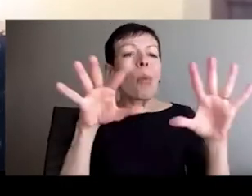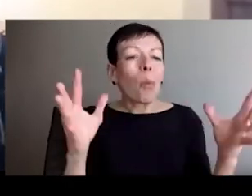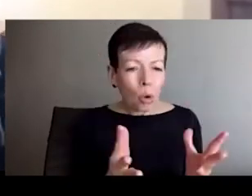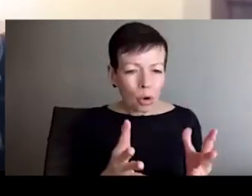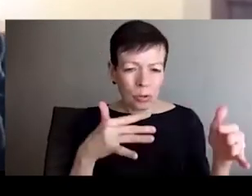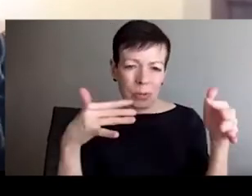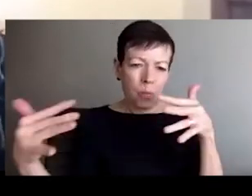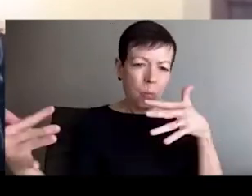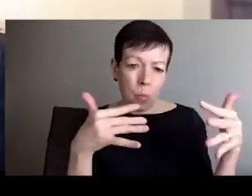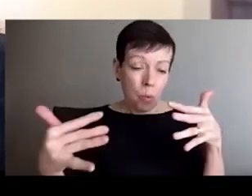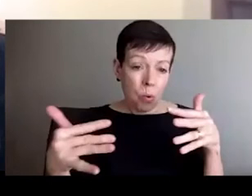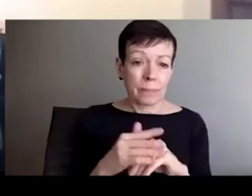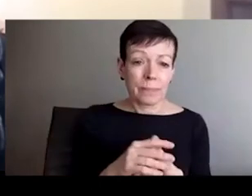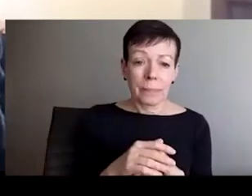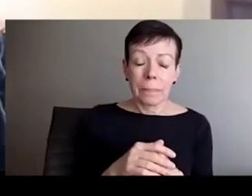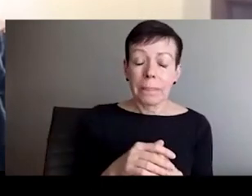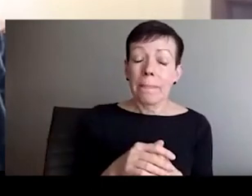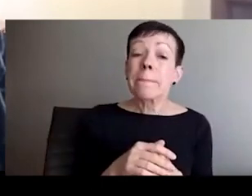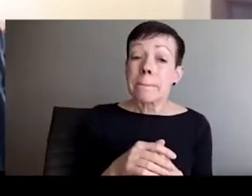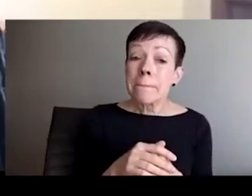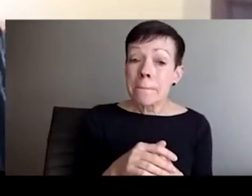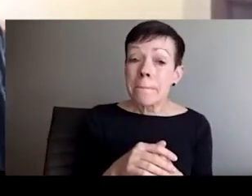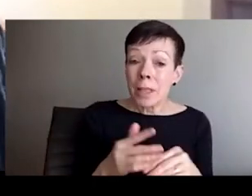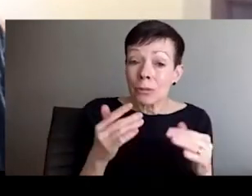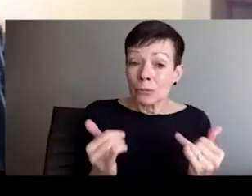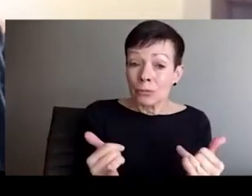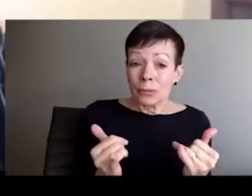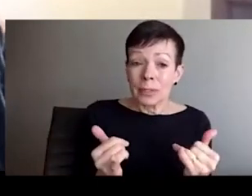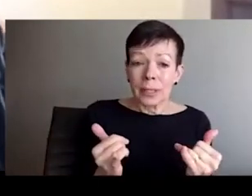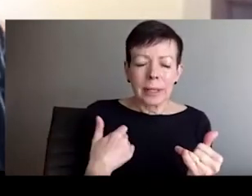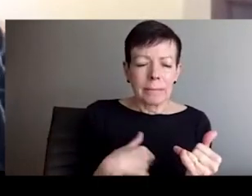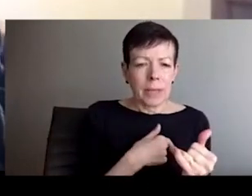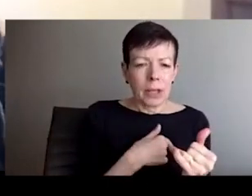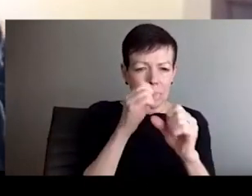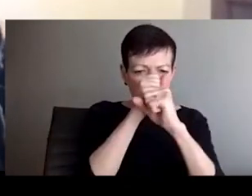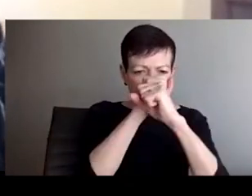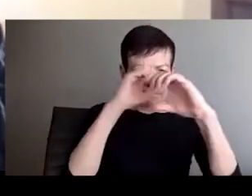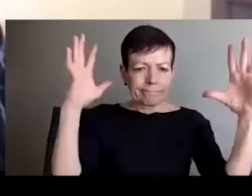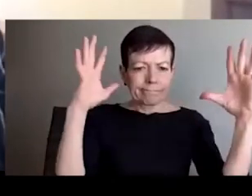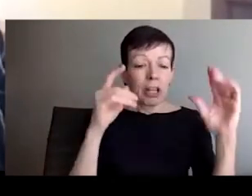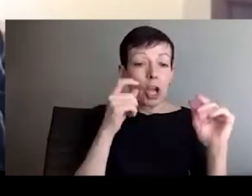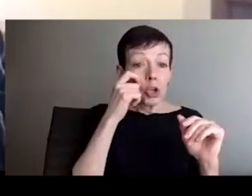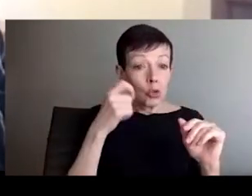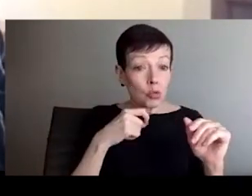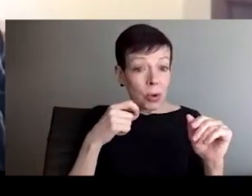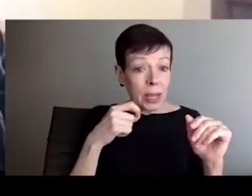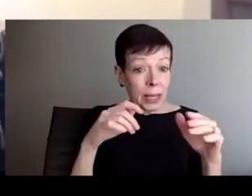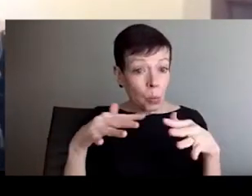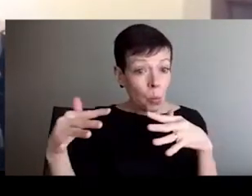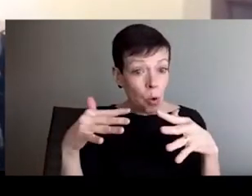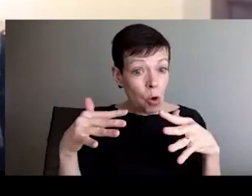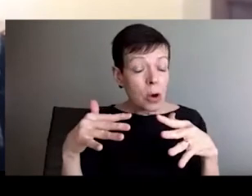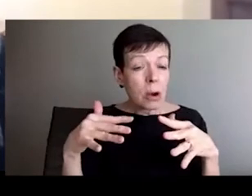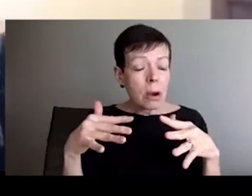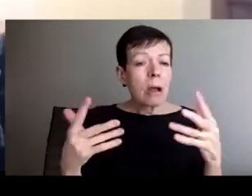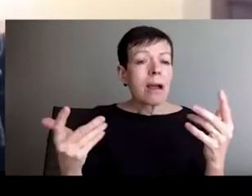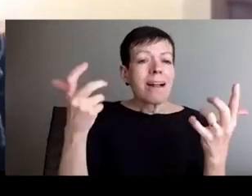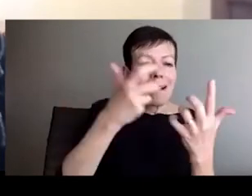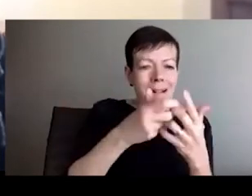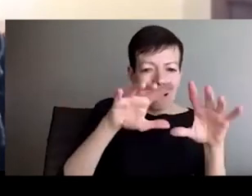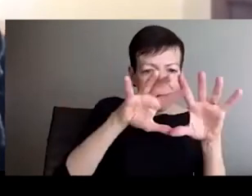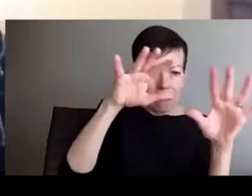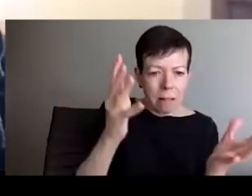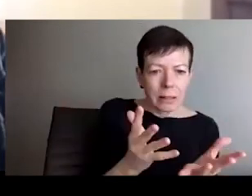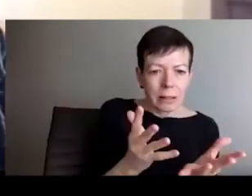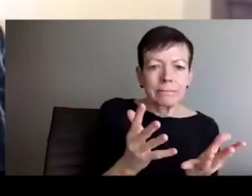to hear from you and learn from you. And I hope for the continued safety and care for those of you presenting